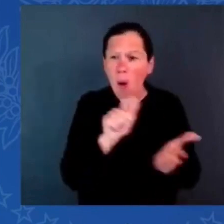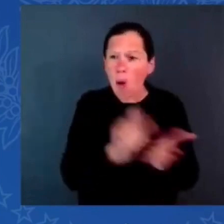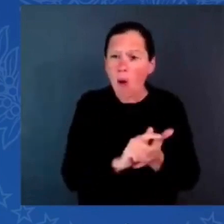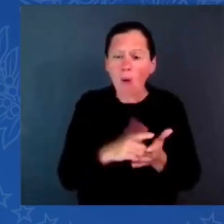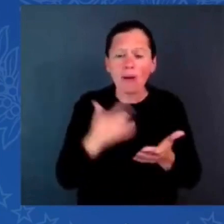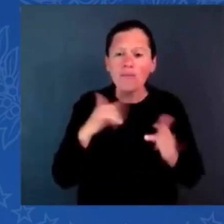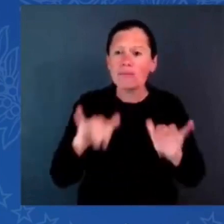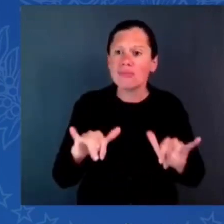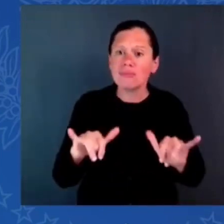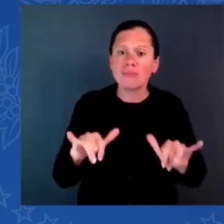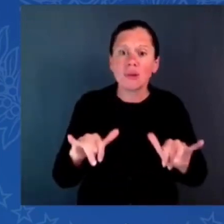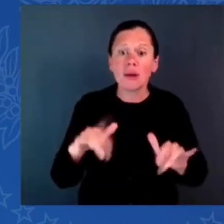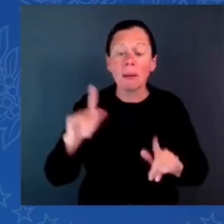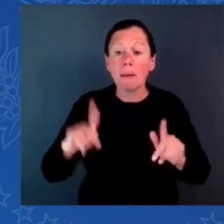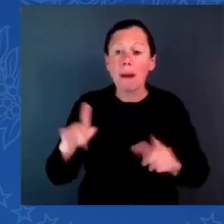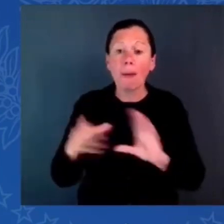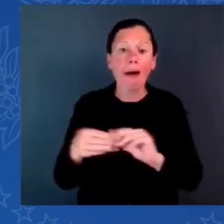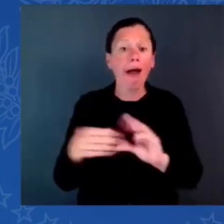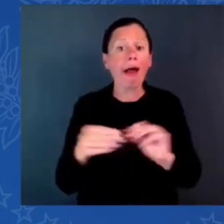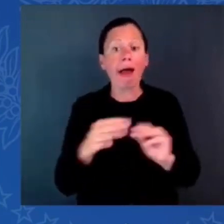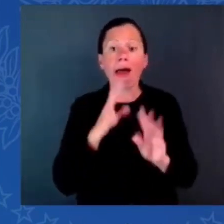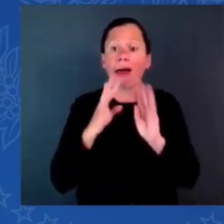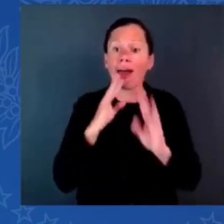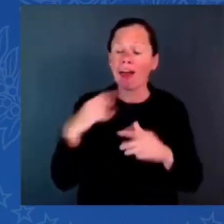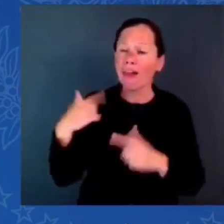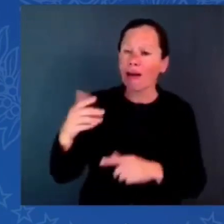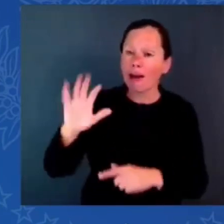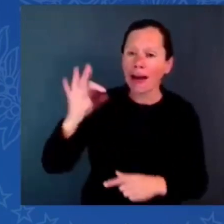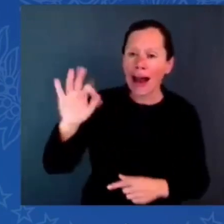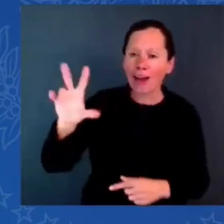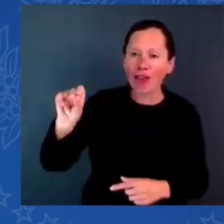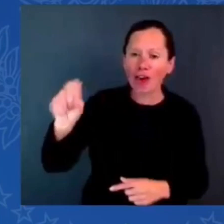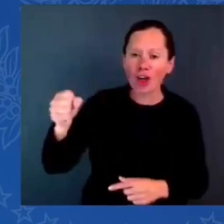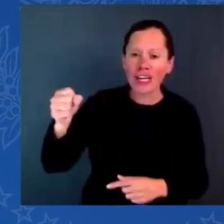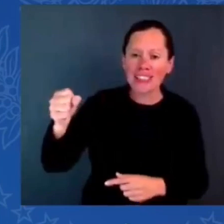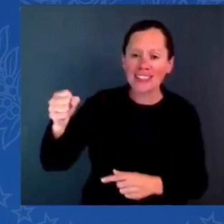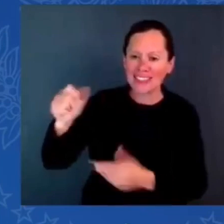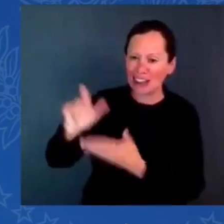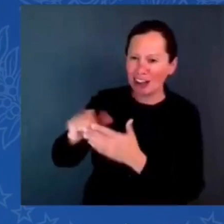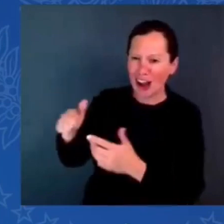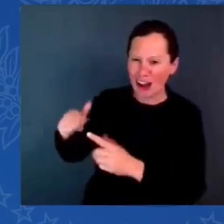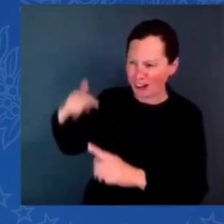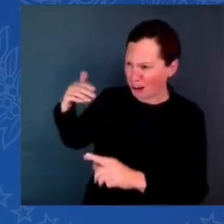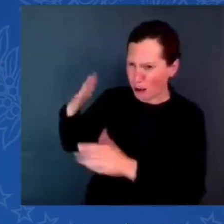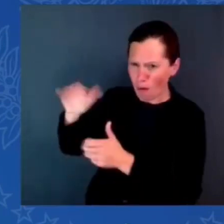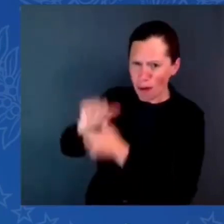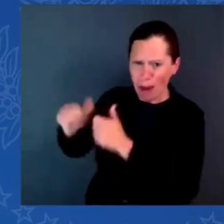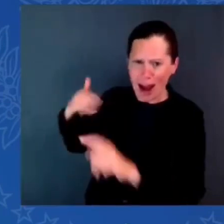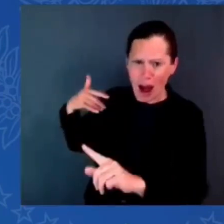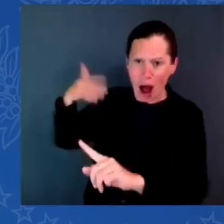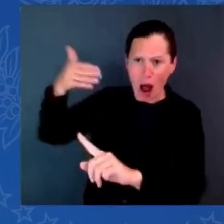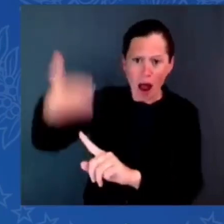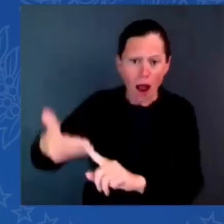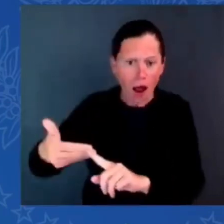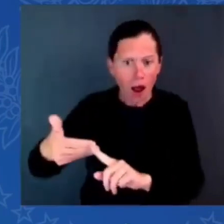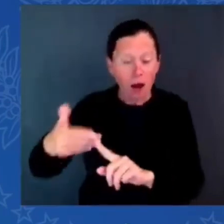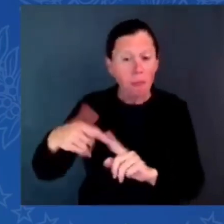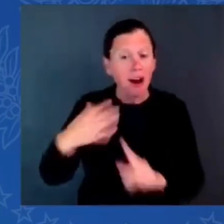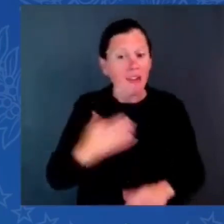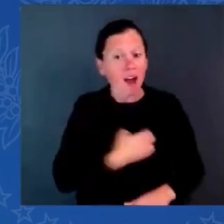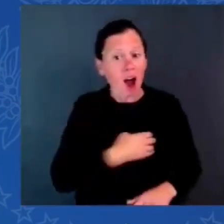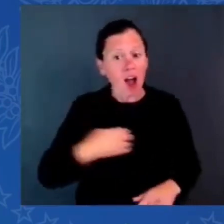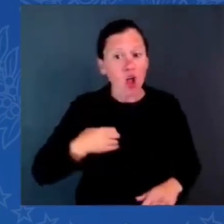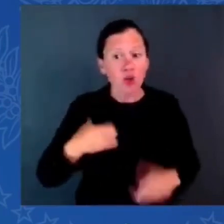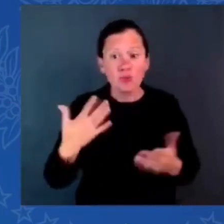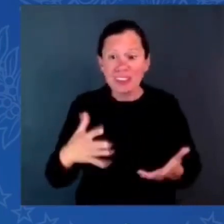they passed a law that said that we should — when you — you — when the Congress appropriates money and the President has to spend it, he should spend it using